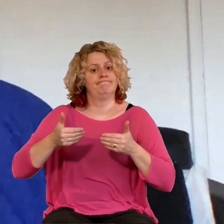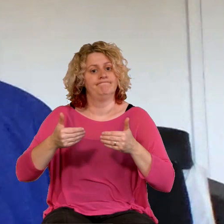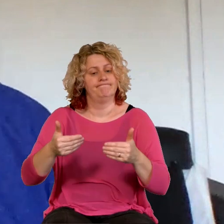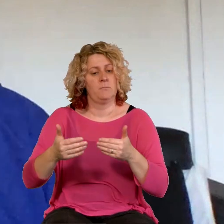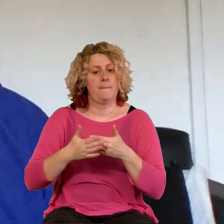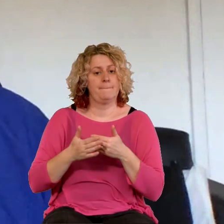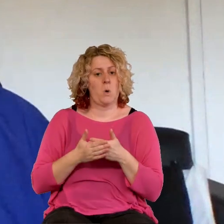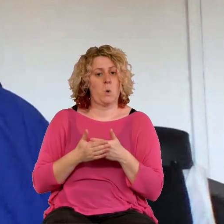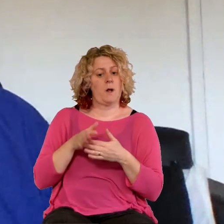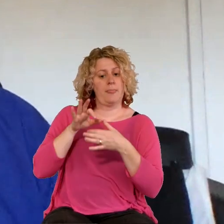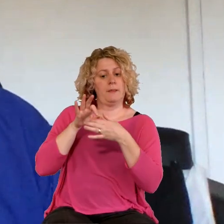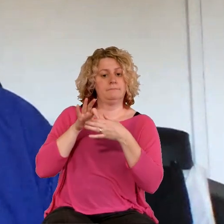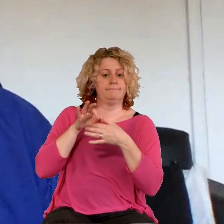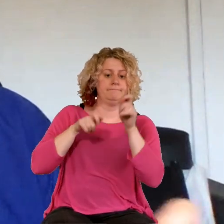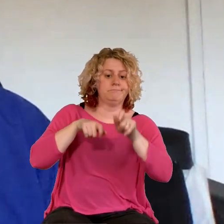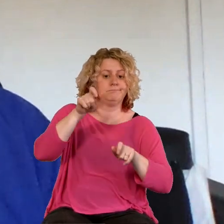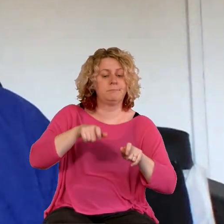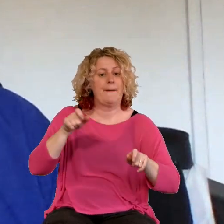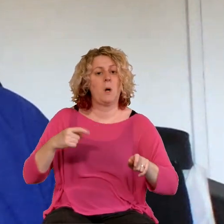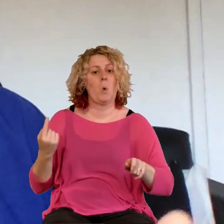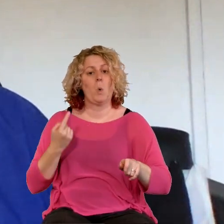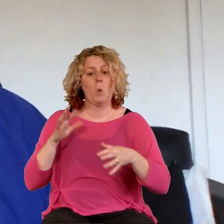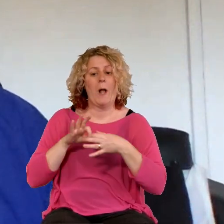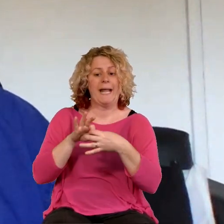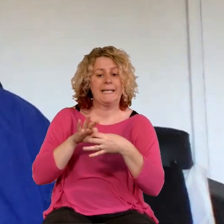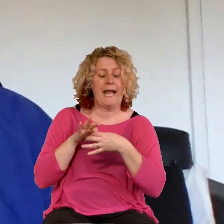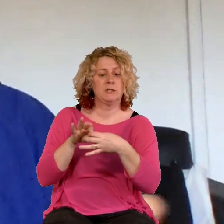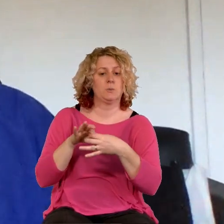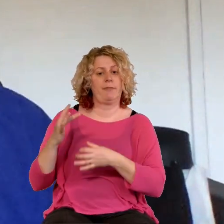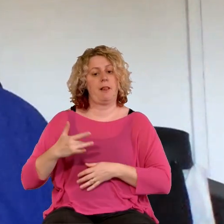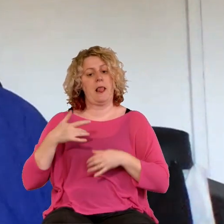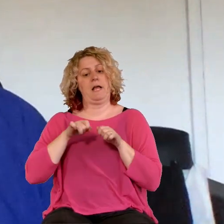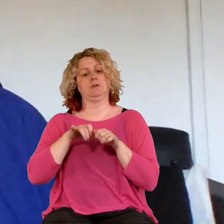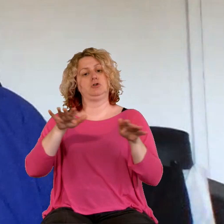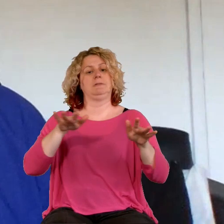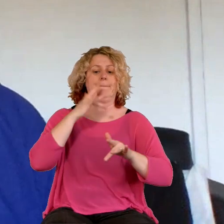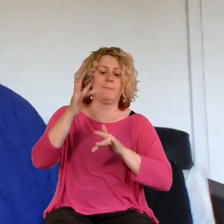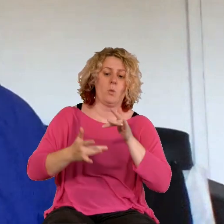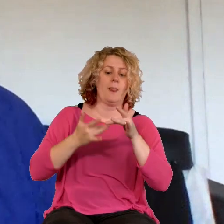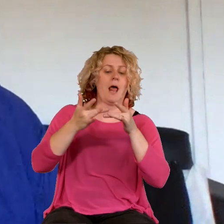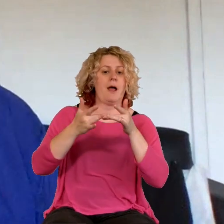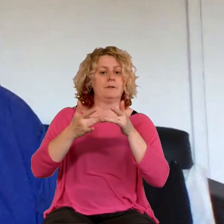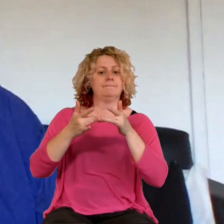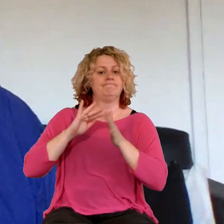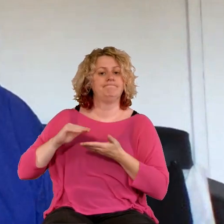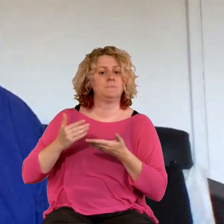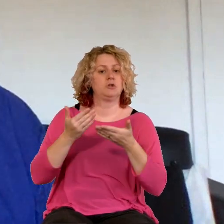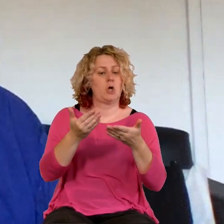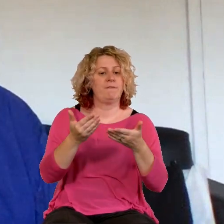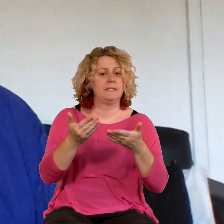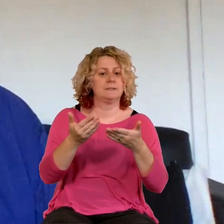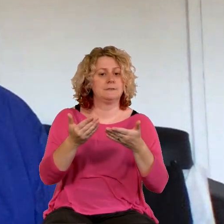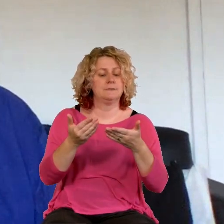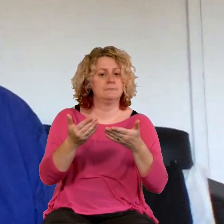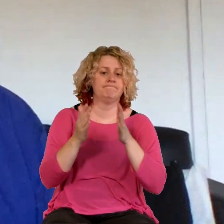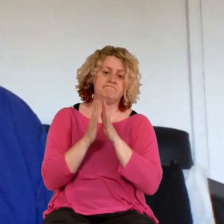continuing to engage with streamed services and streamed church life, I think the intentionality